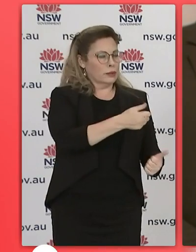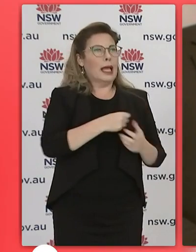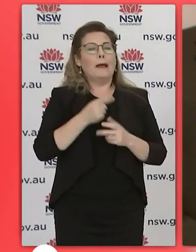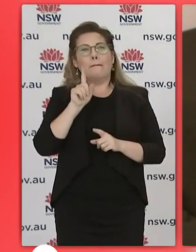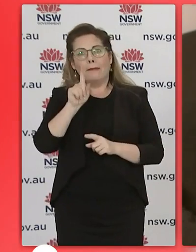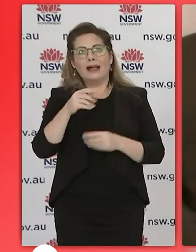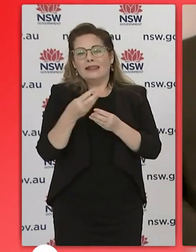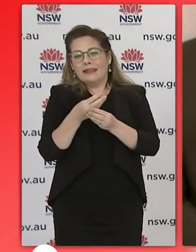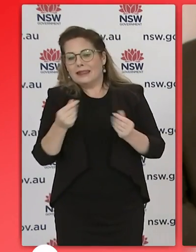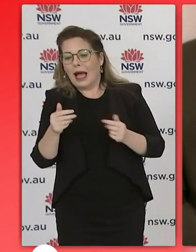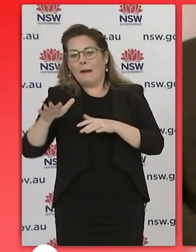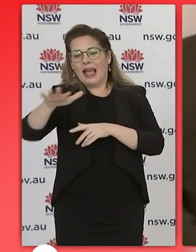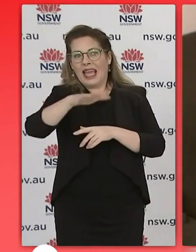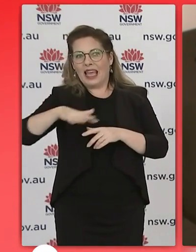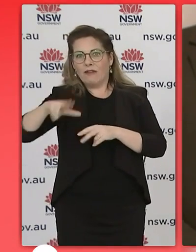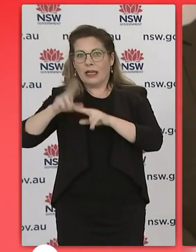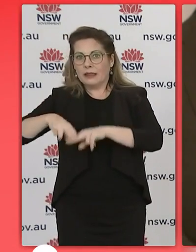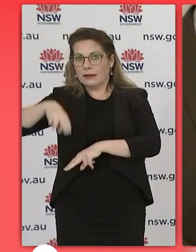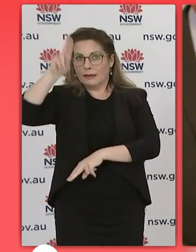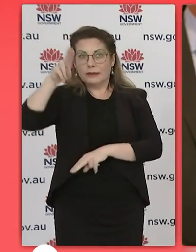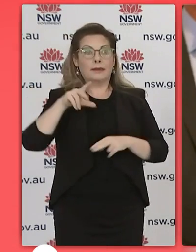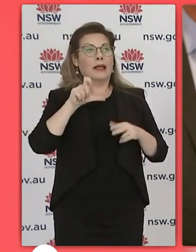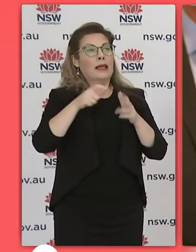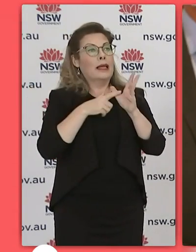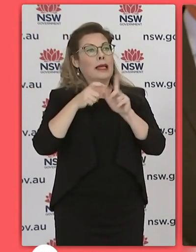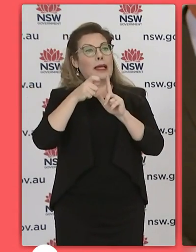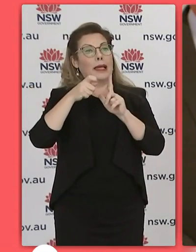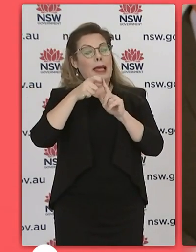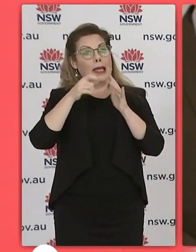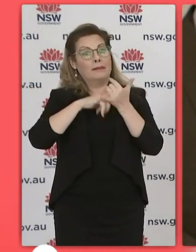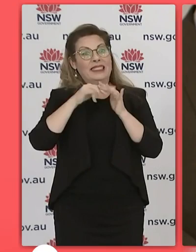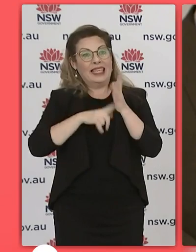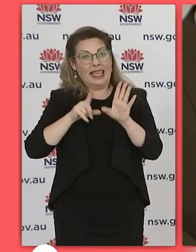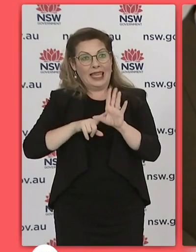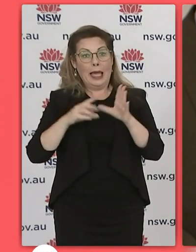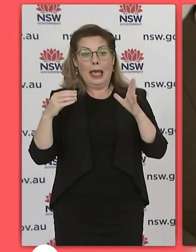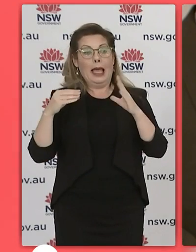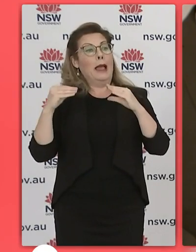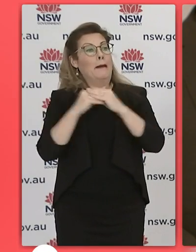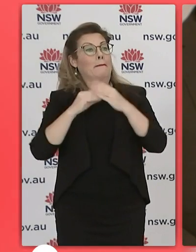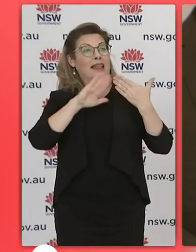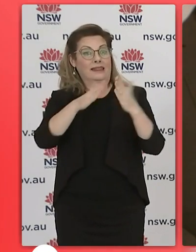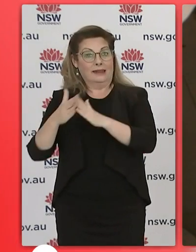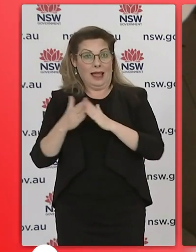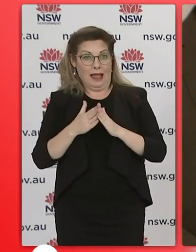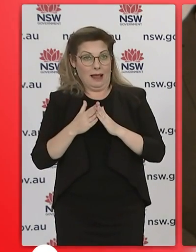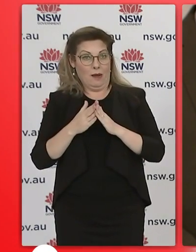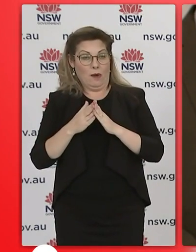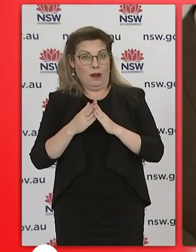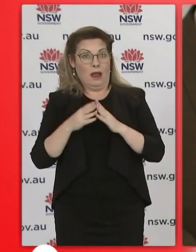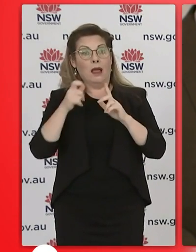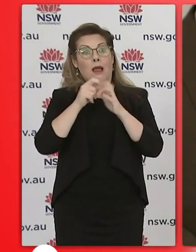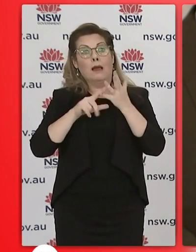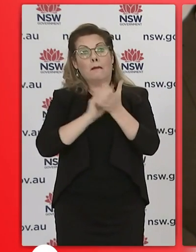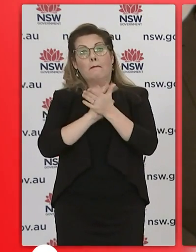escalating cases in campsy bankstown lakemba punchpole wiley park yaguna greenacre